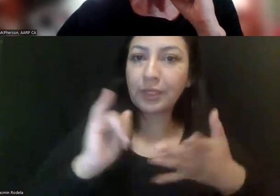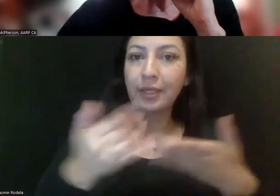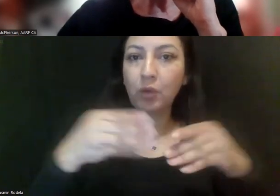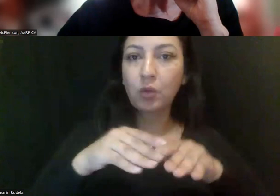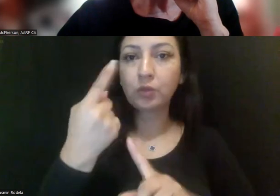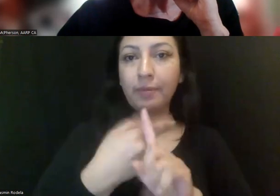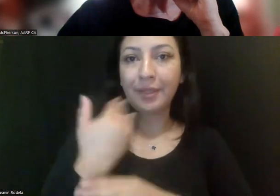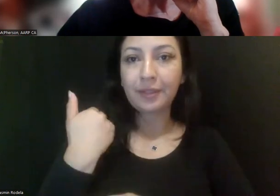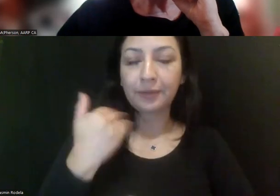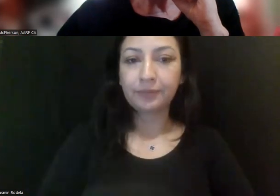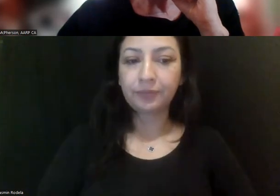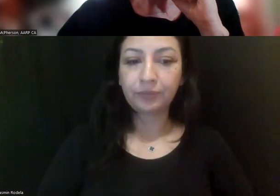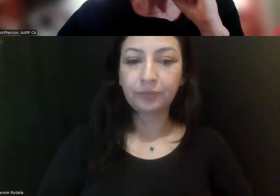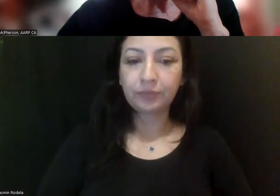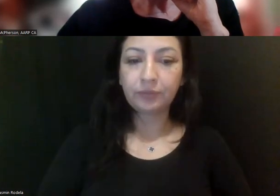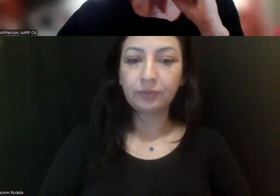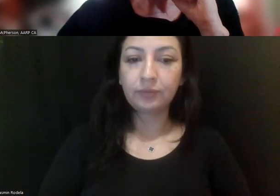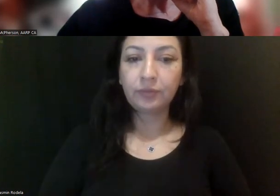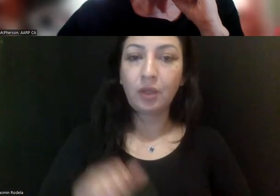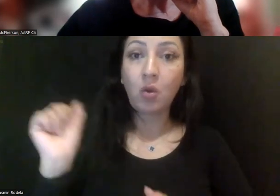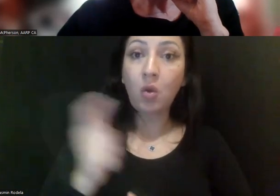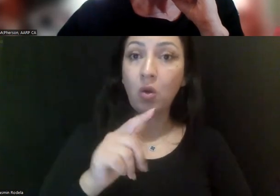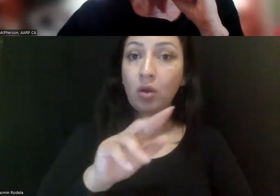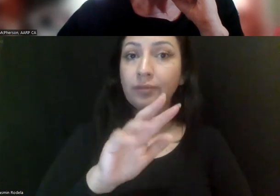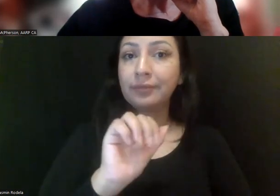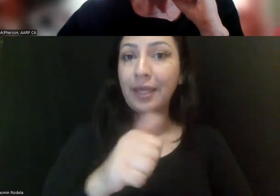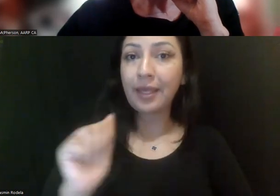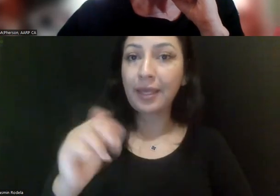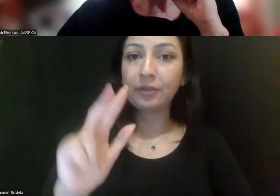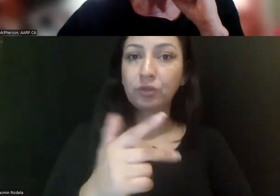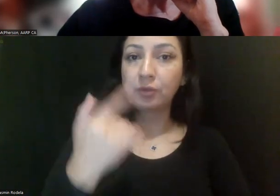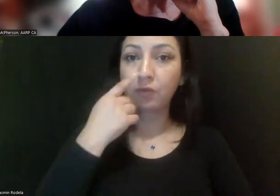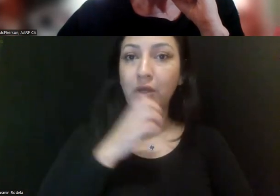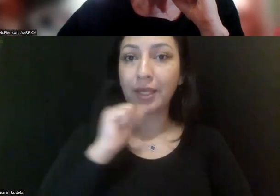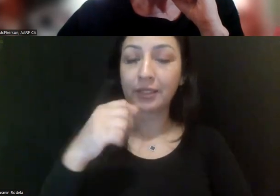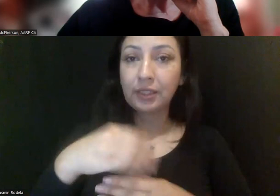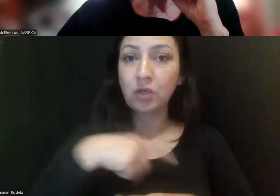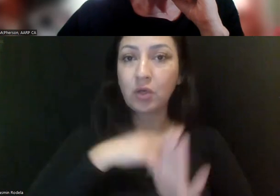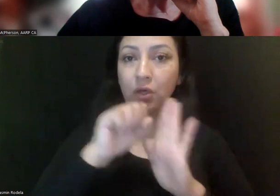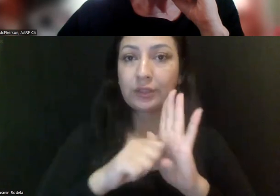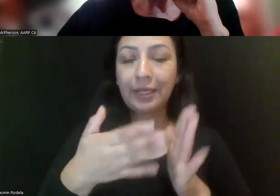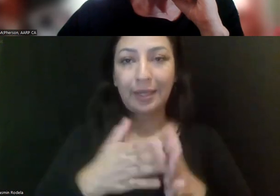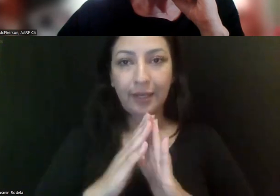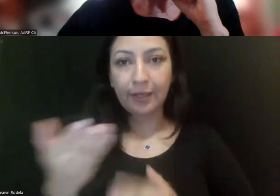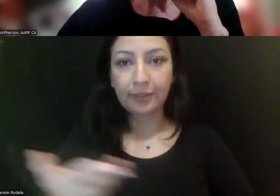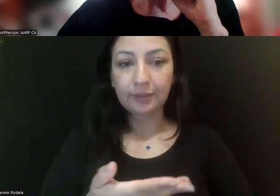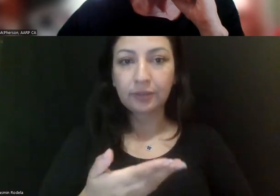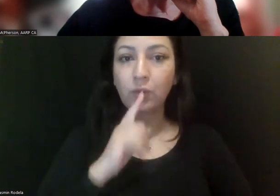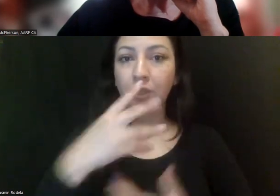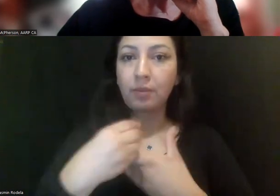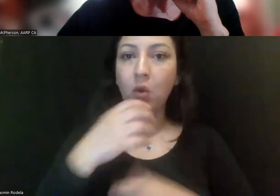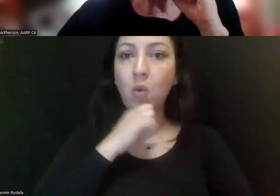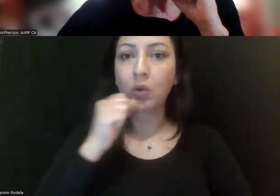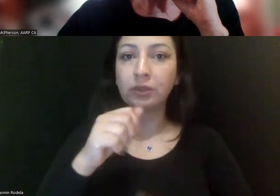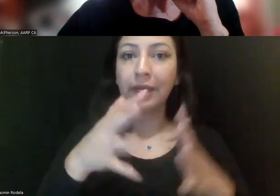about a month ago. And all AAA's, Area Agencies on Aging in our state, are asked, as part of the Older